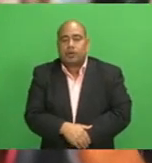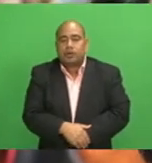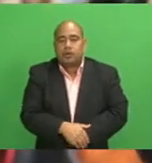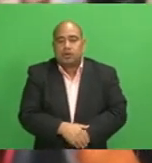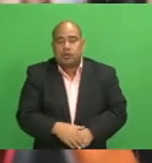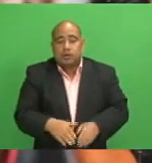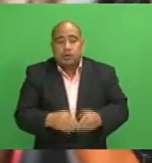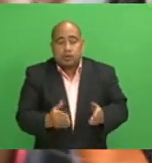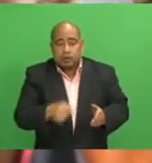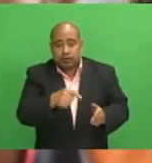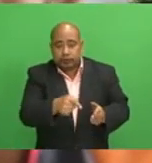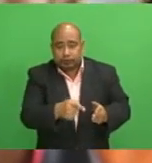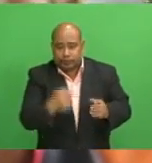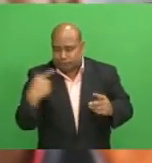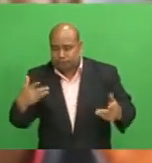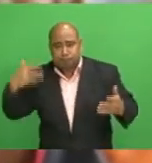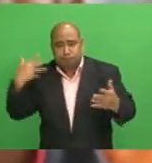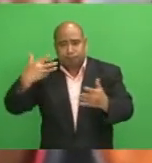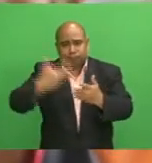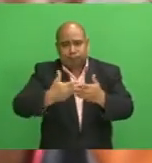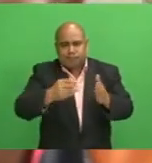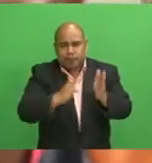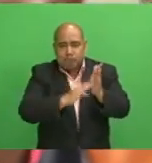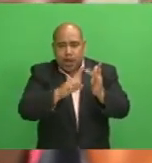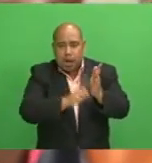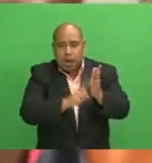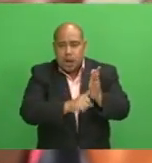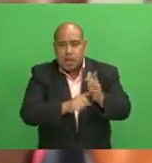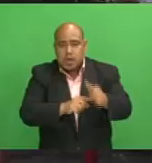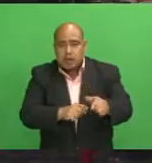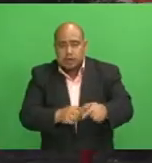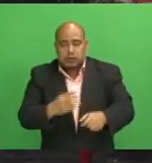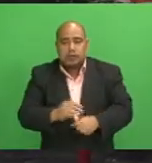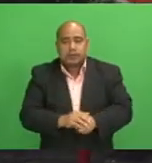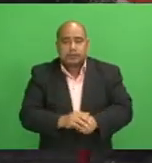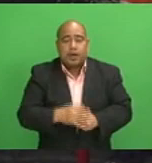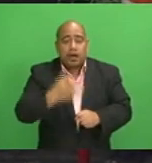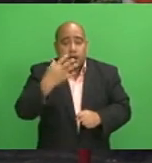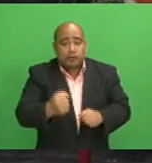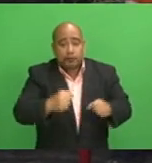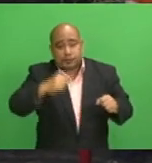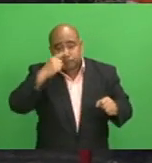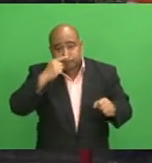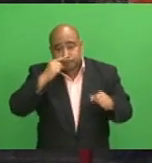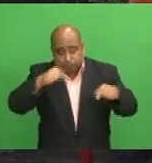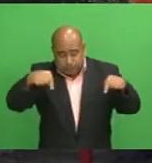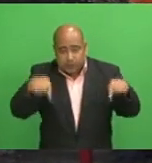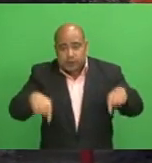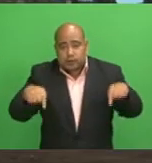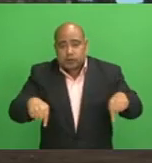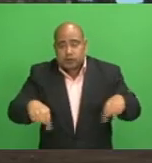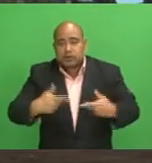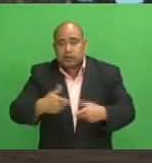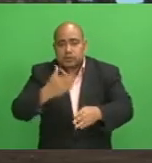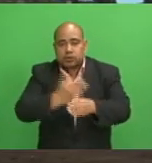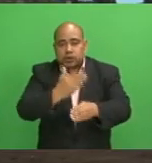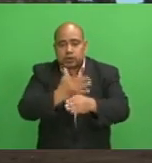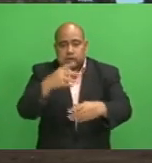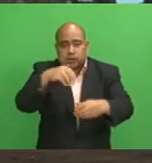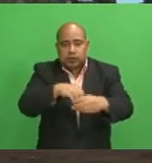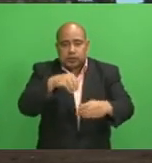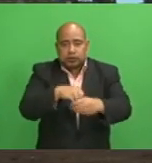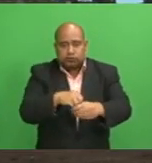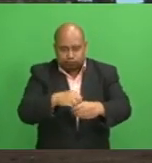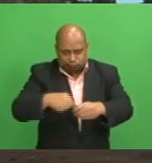decade, we will have our locals that will fill in the gap and will ensure that this season,